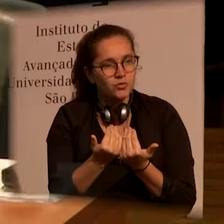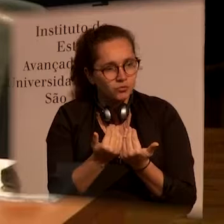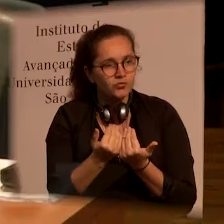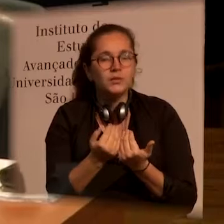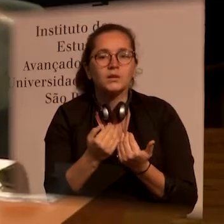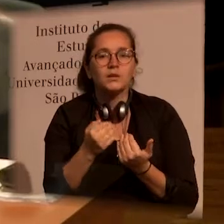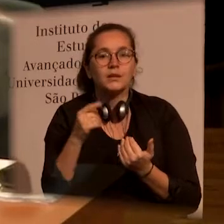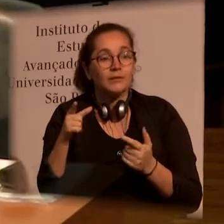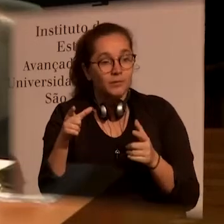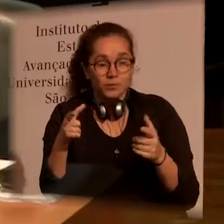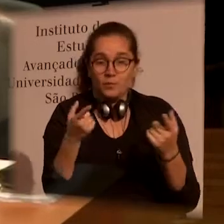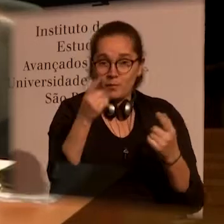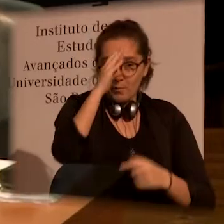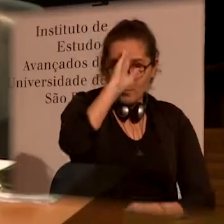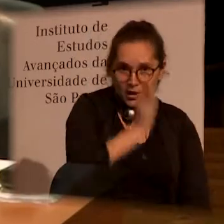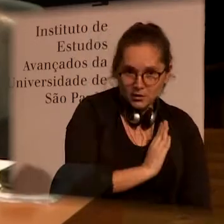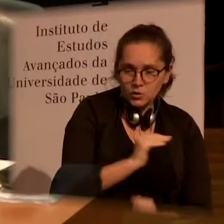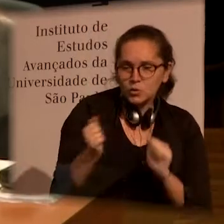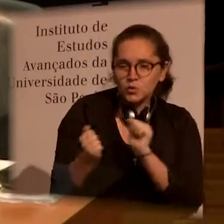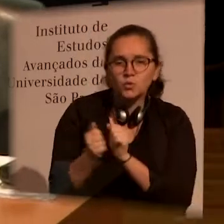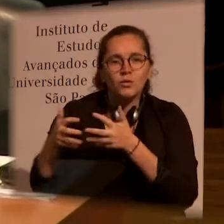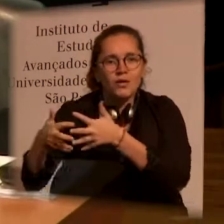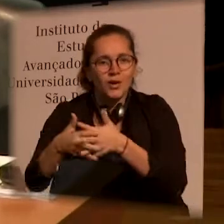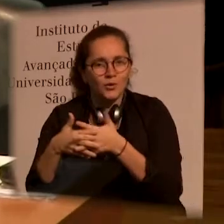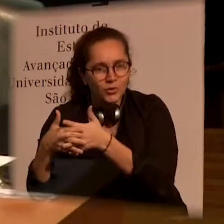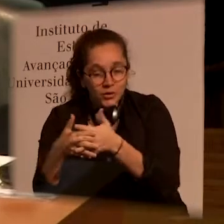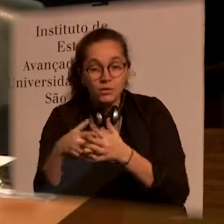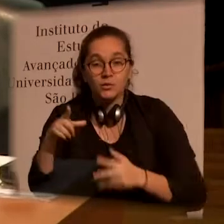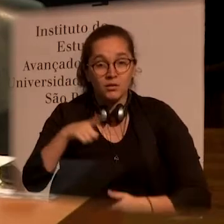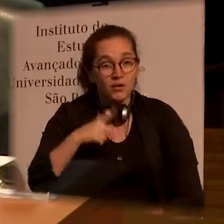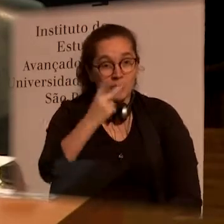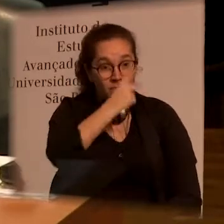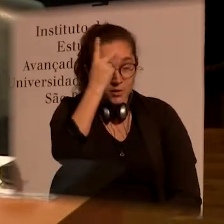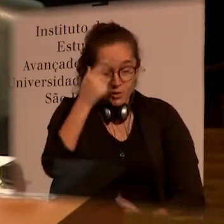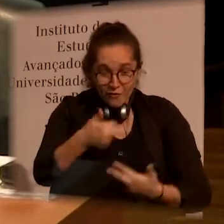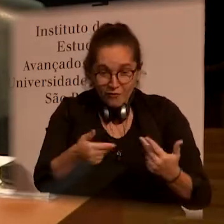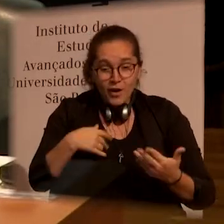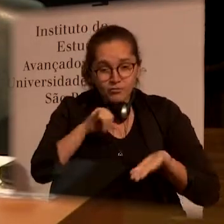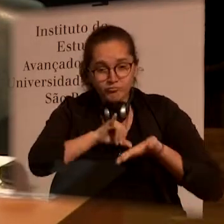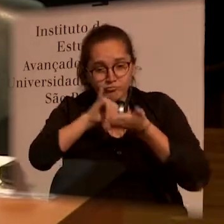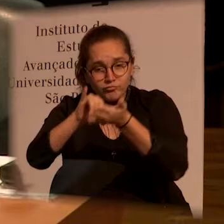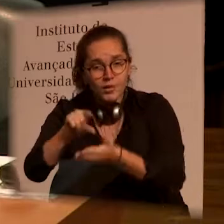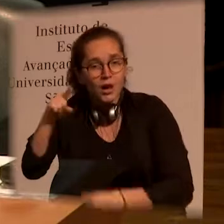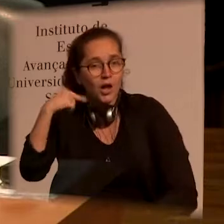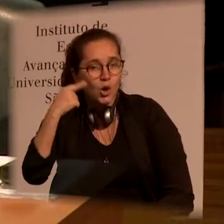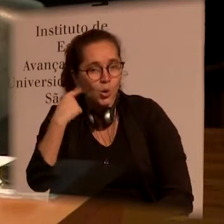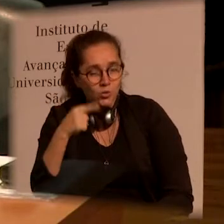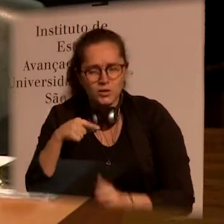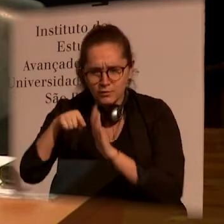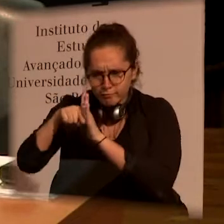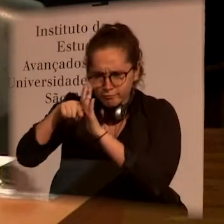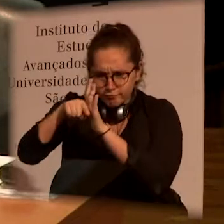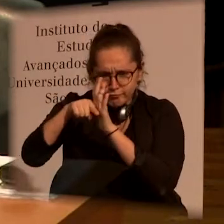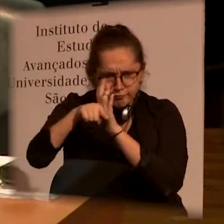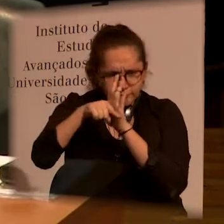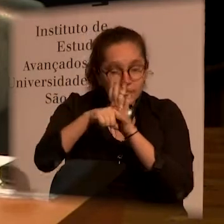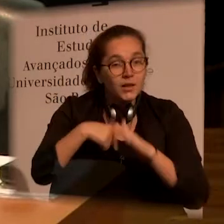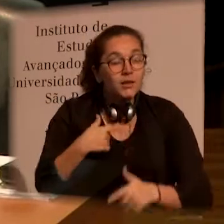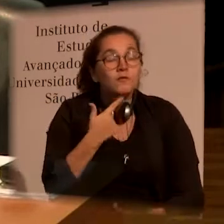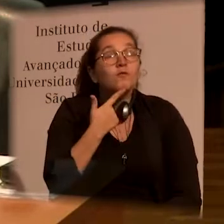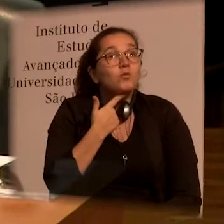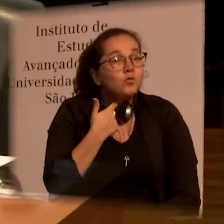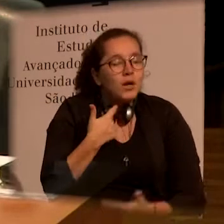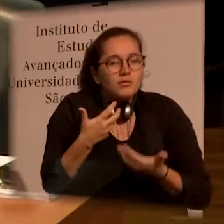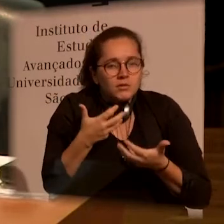involving UK and Brazil, which took a number of researchers from Brazil to